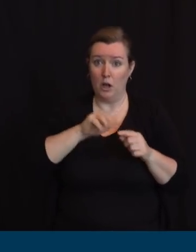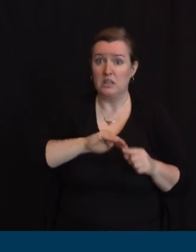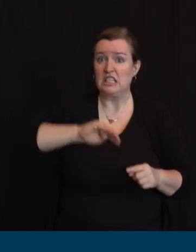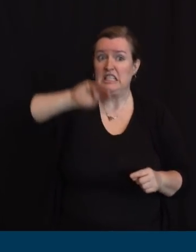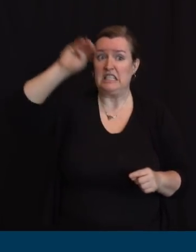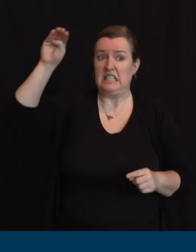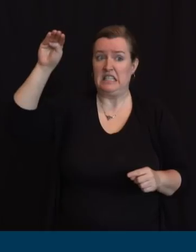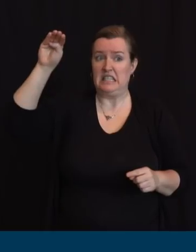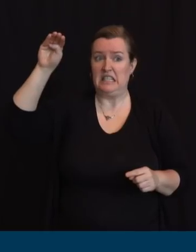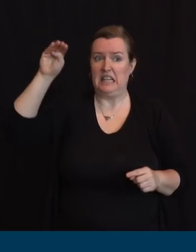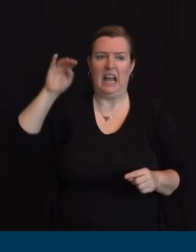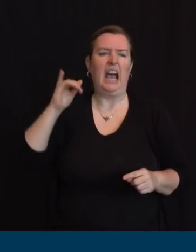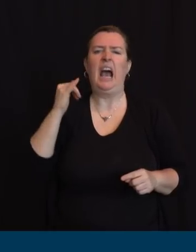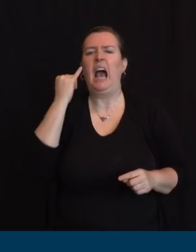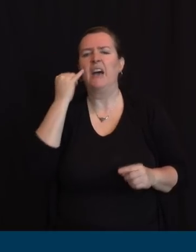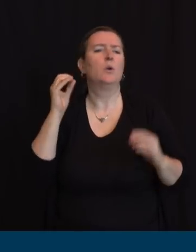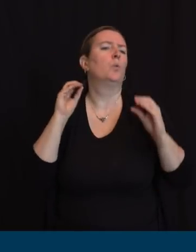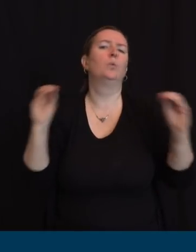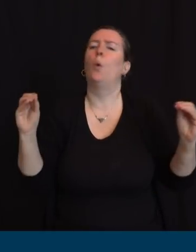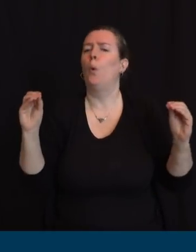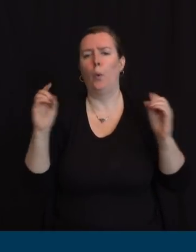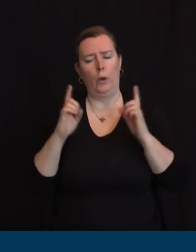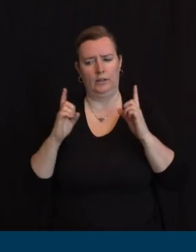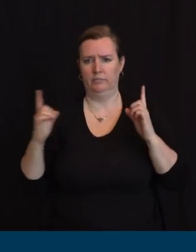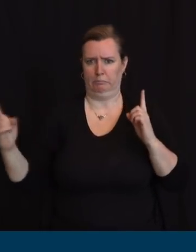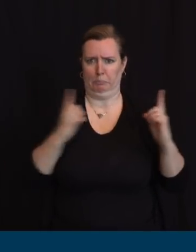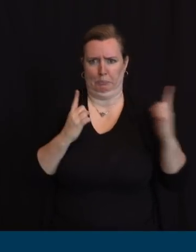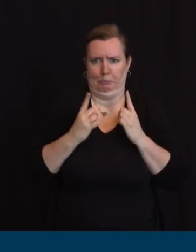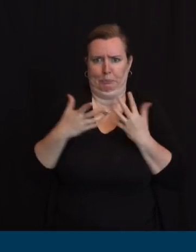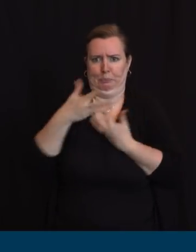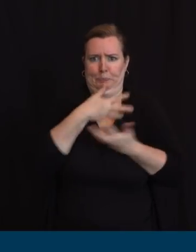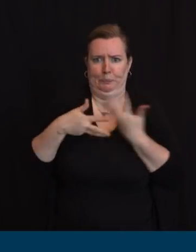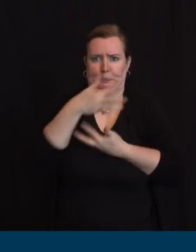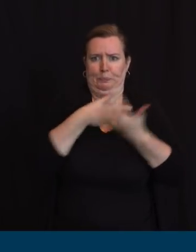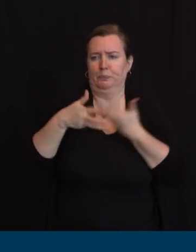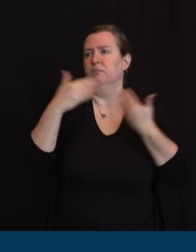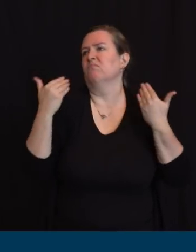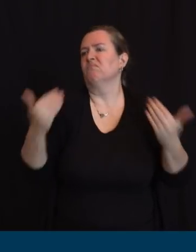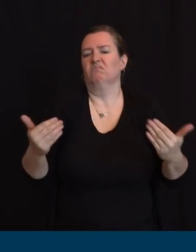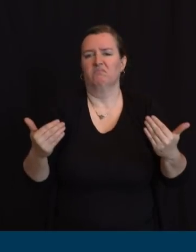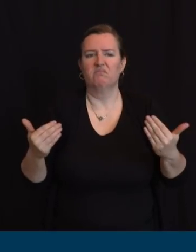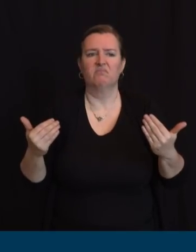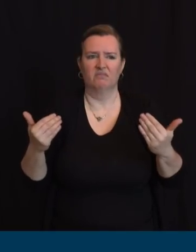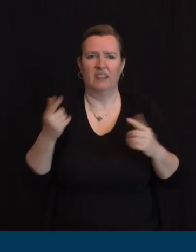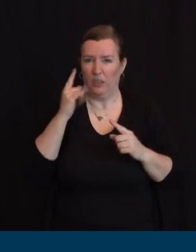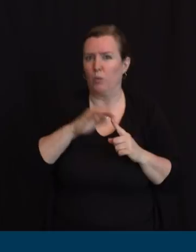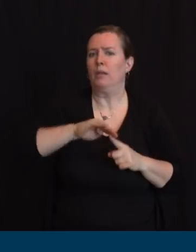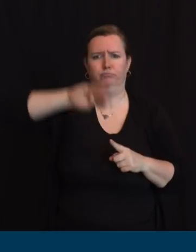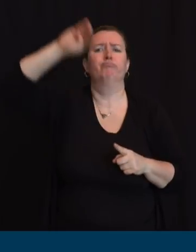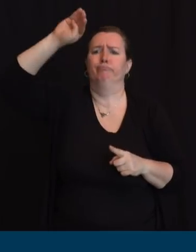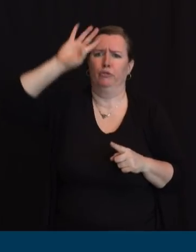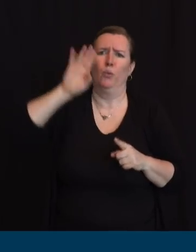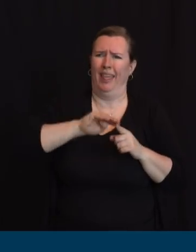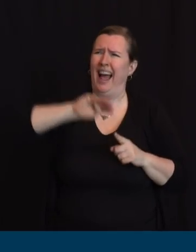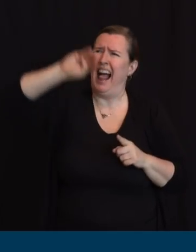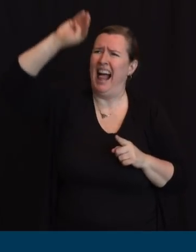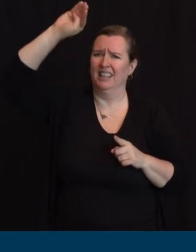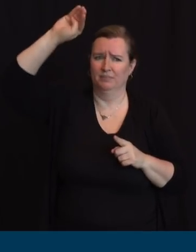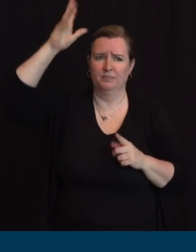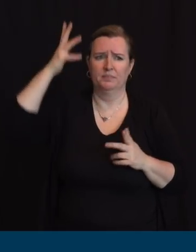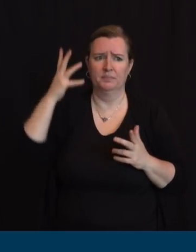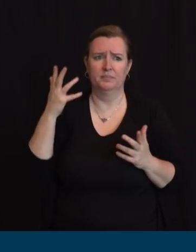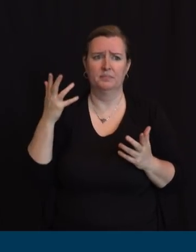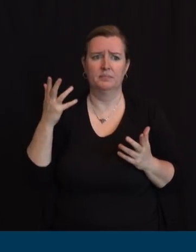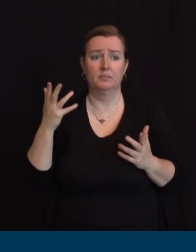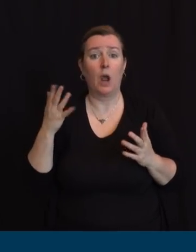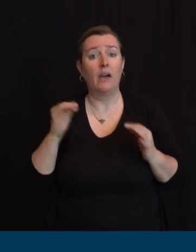the amount of beds, both generally ICU beds, ventilators, please God, fatalities, will be lower, but